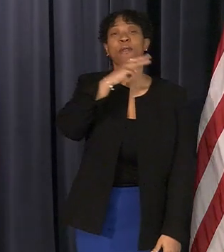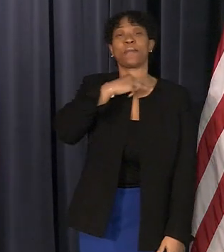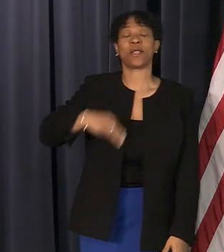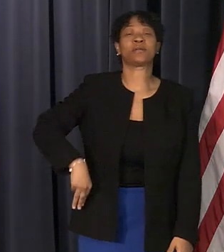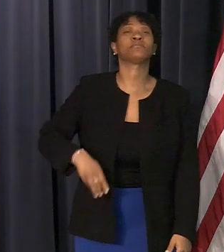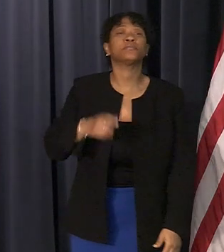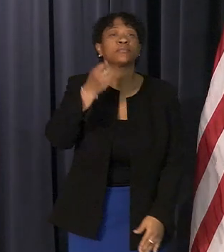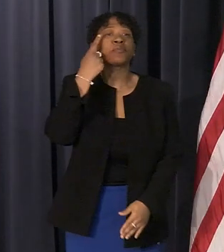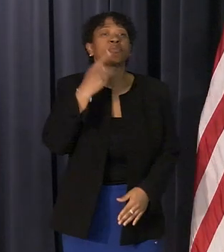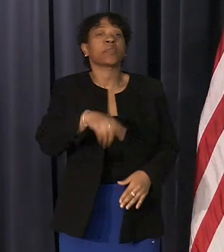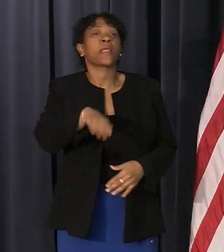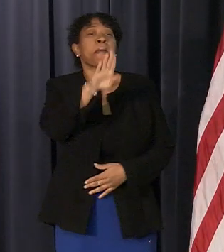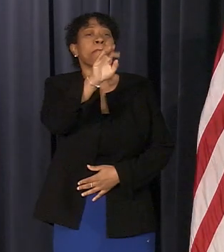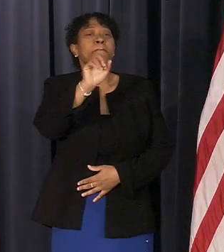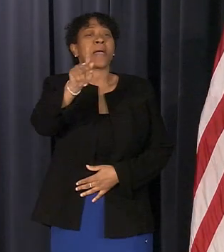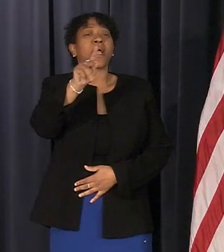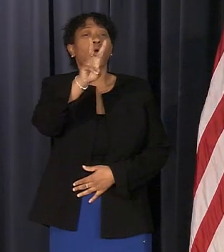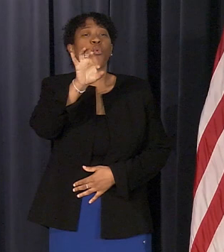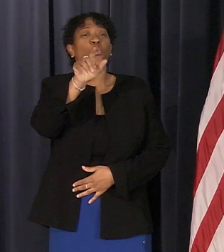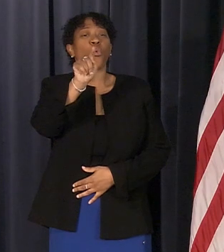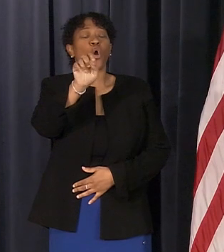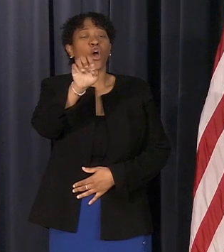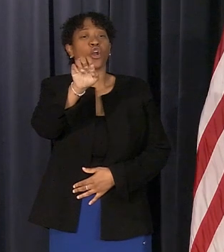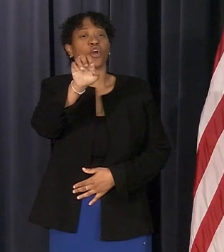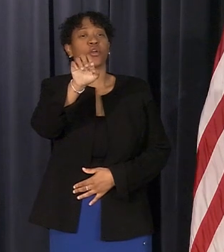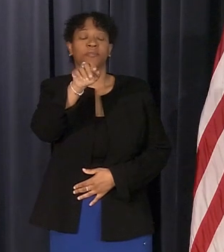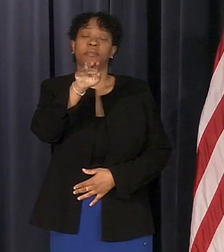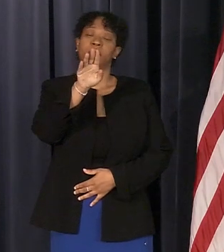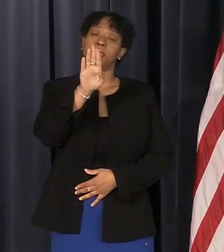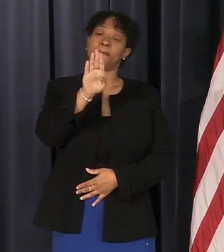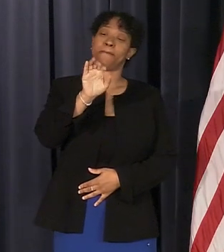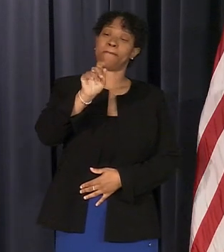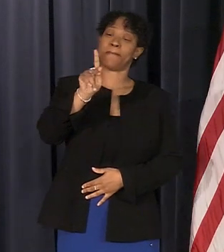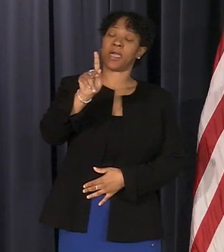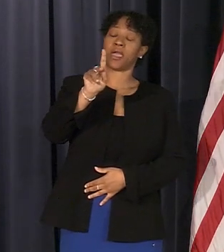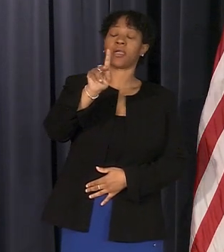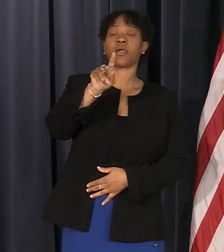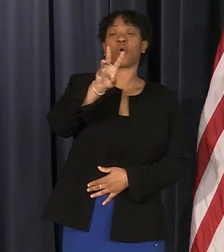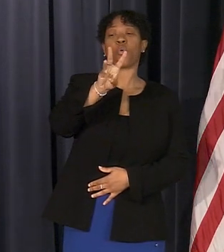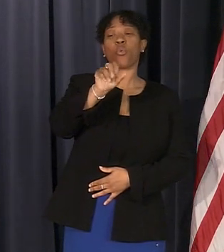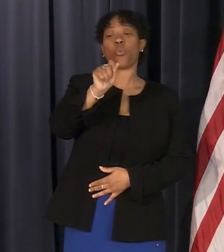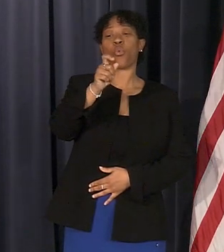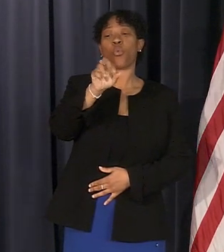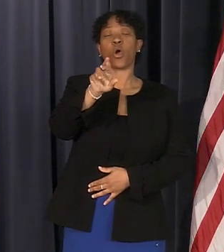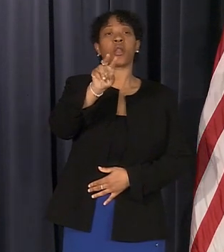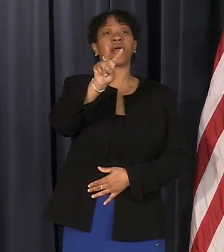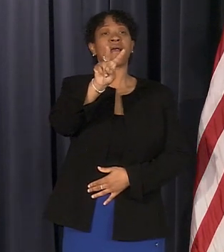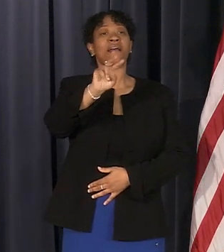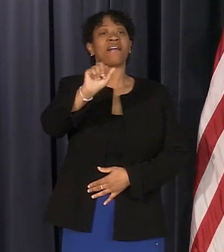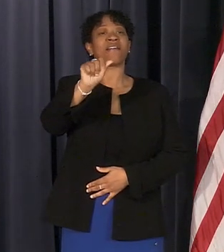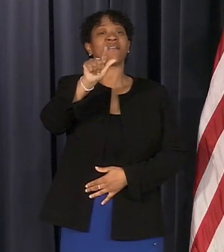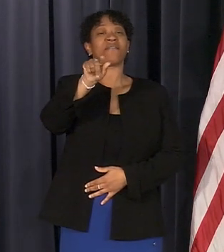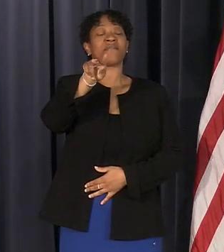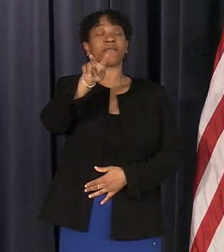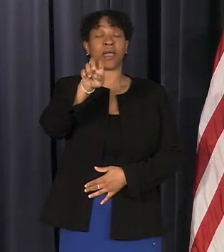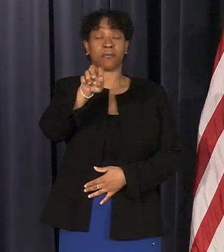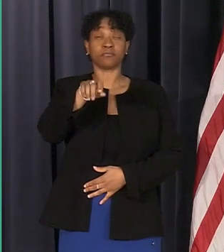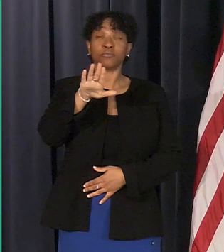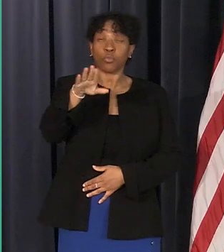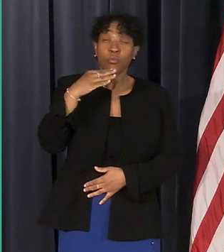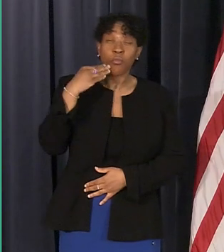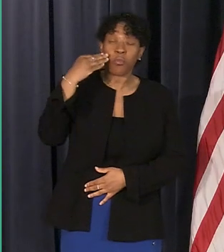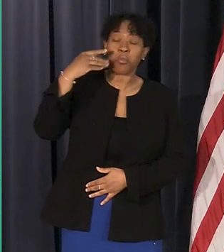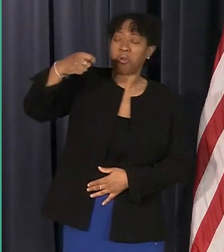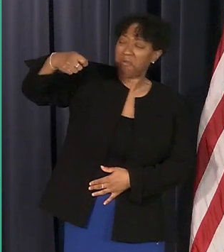backwater valve and so in your home uh when you flush a toilet or empty a